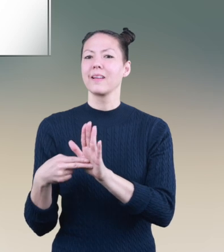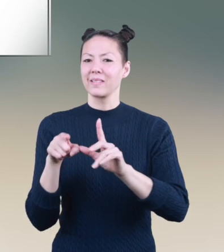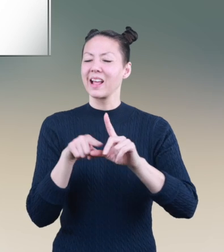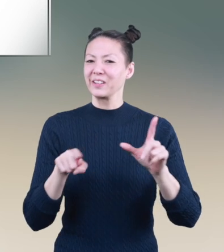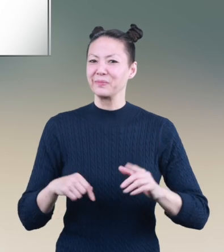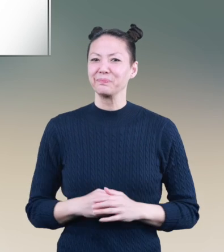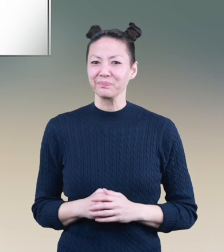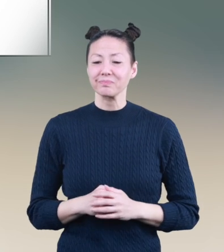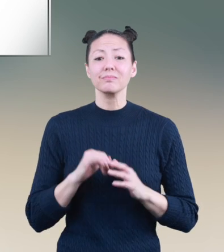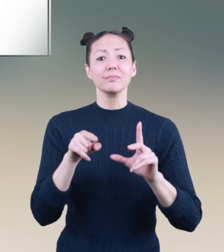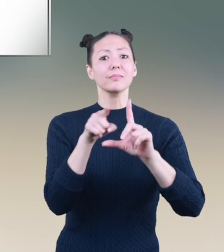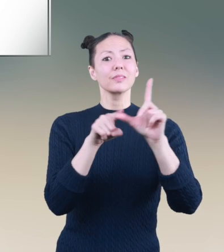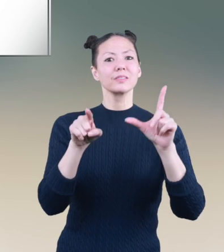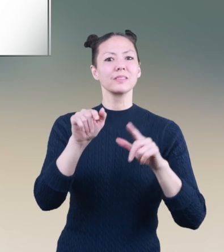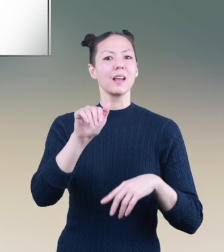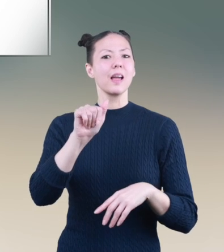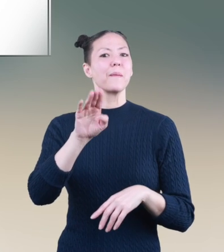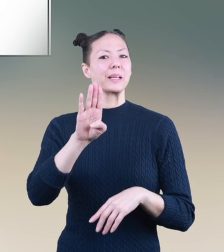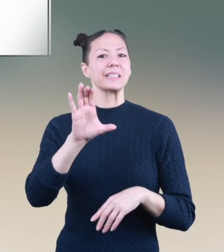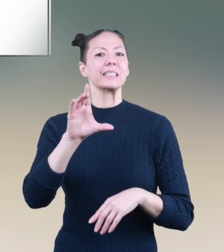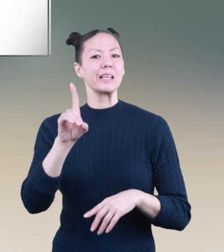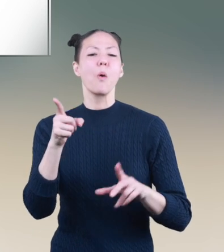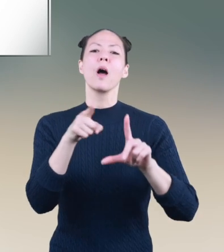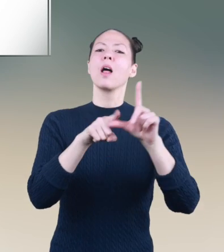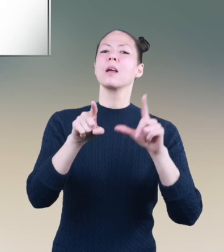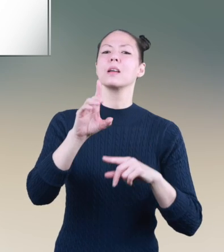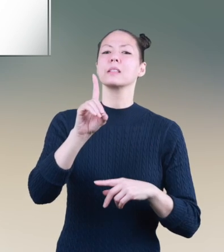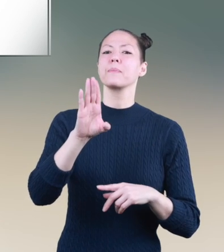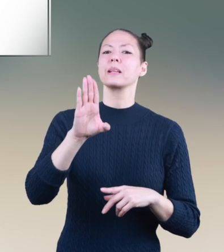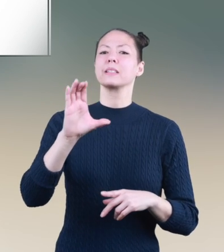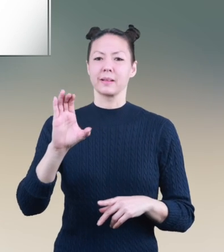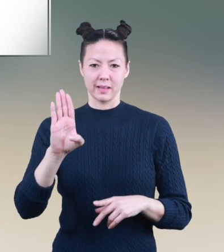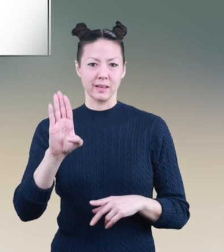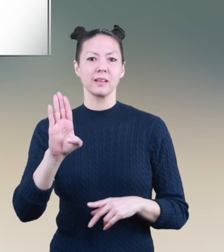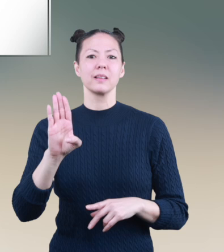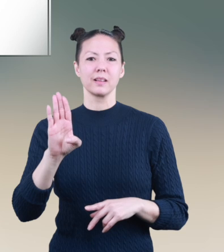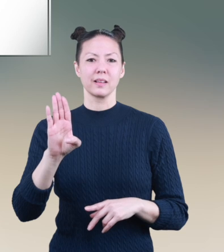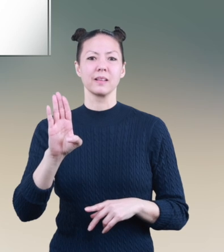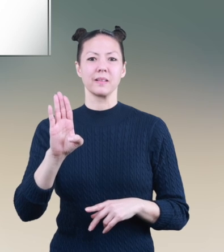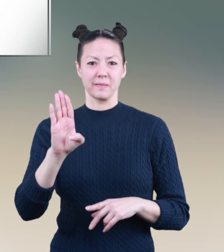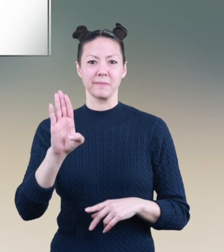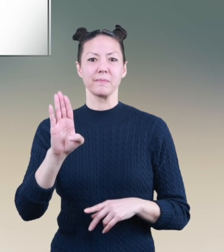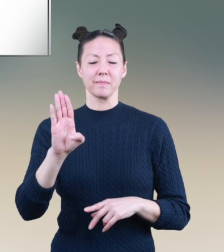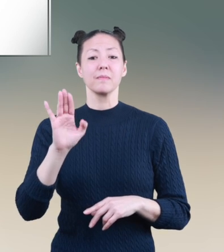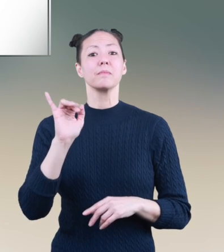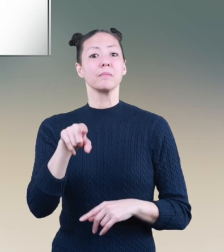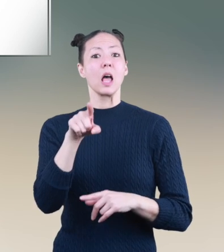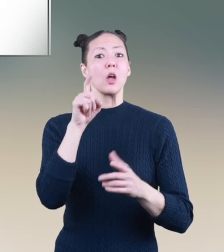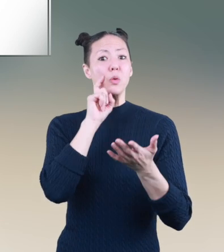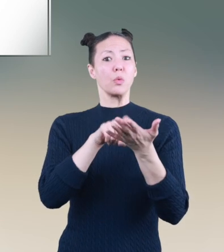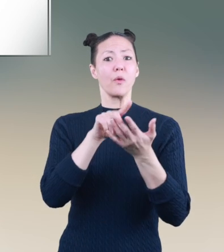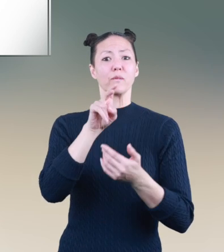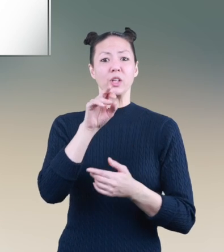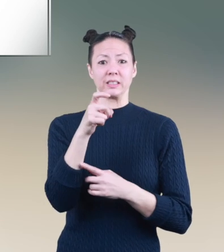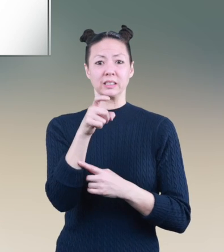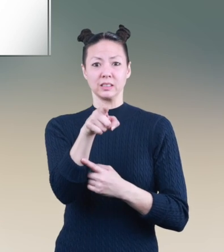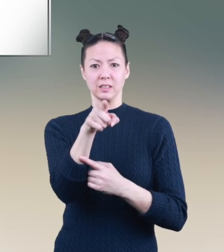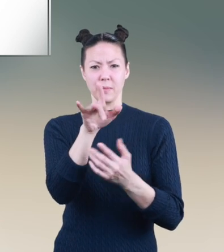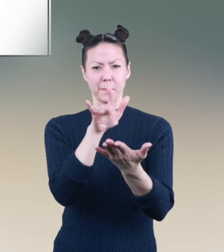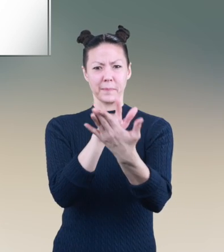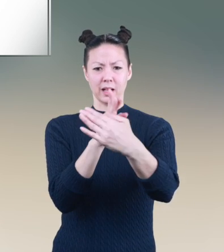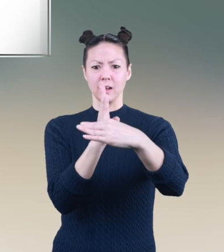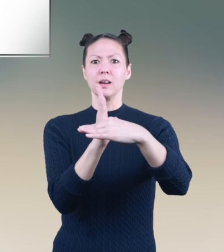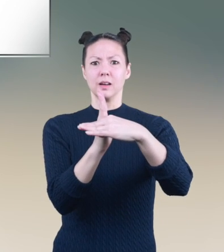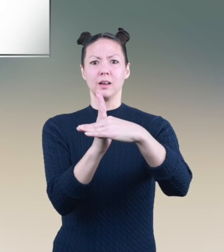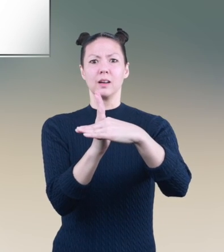as angle BCD or angle DCB. Note, the vertex is in the middle.